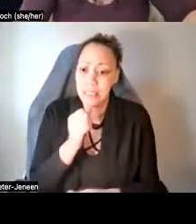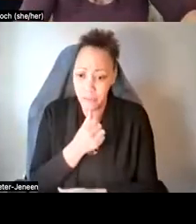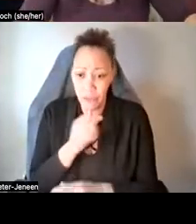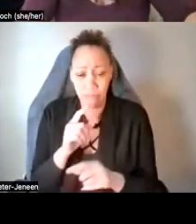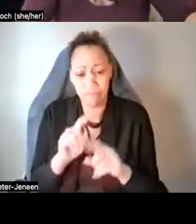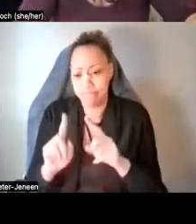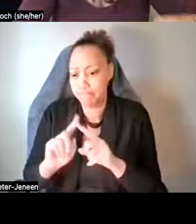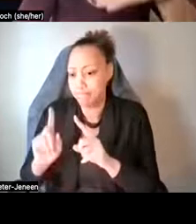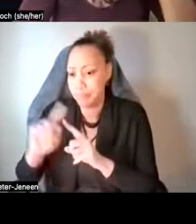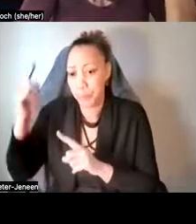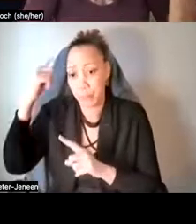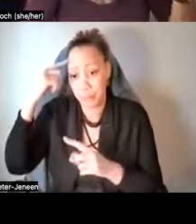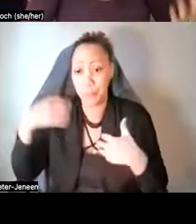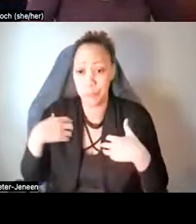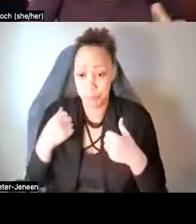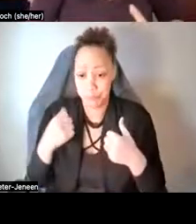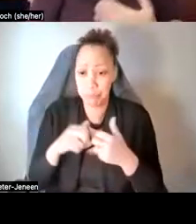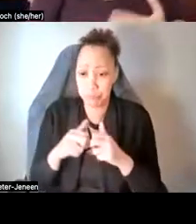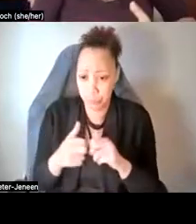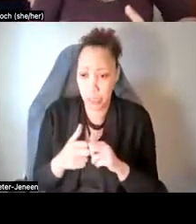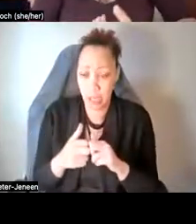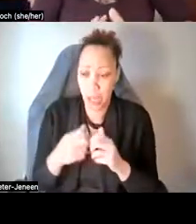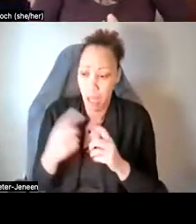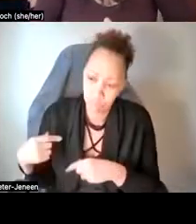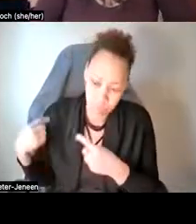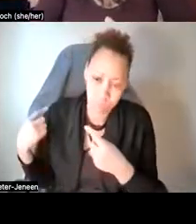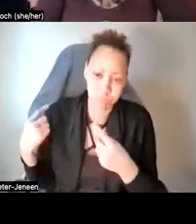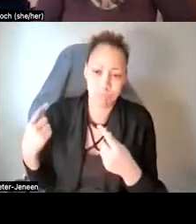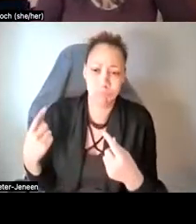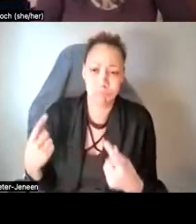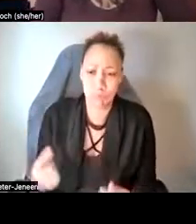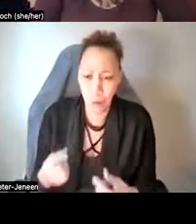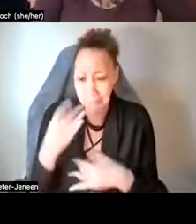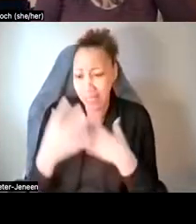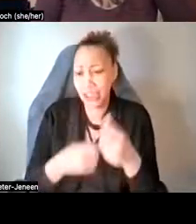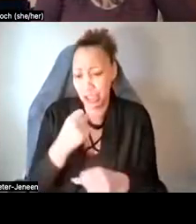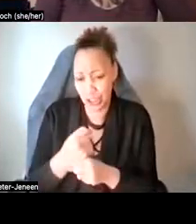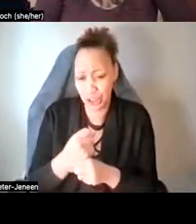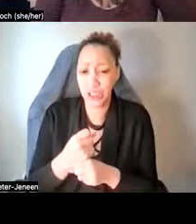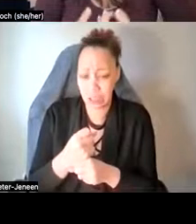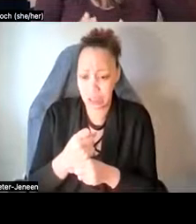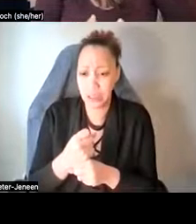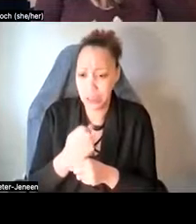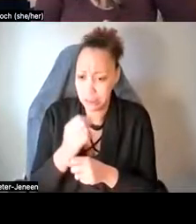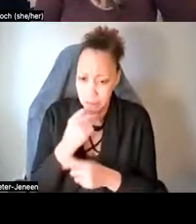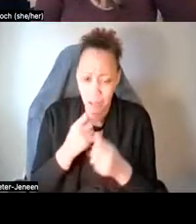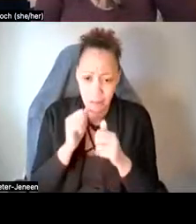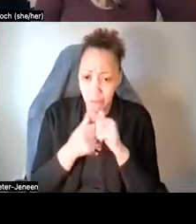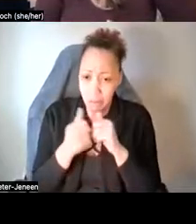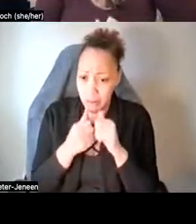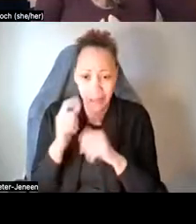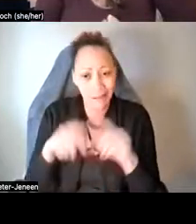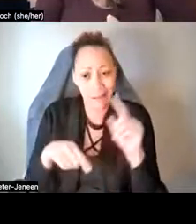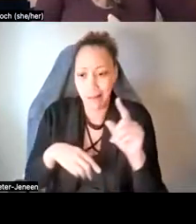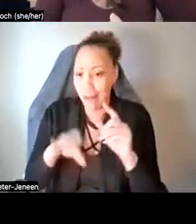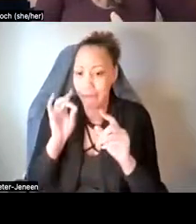mental illnesses who have been suffering for years and years and years and decades and have not been able to find any